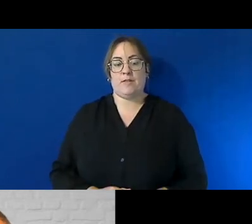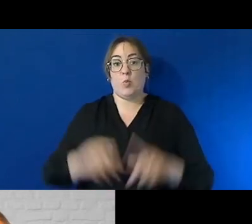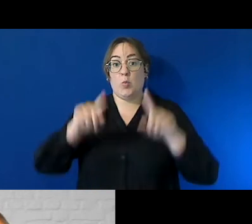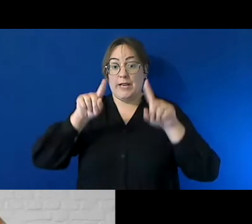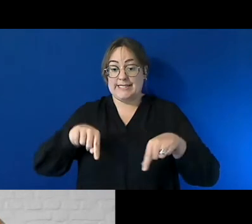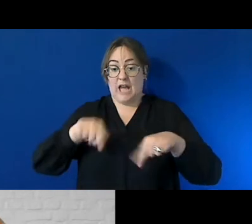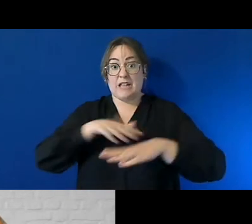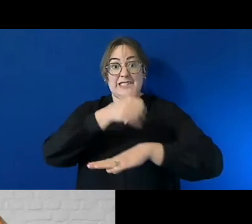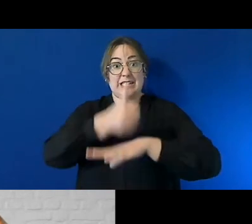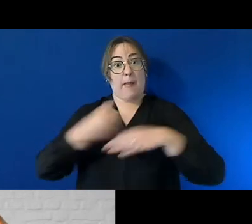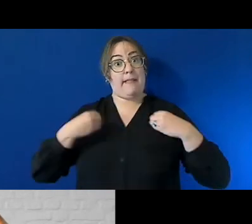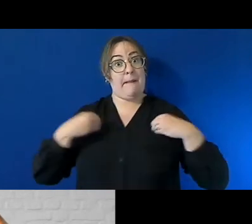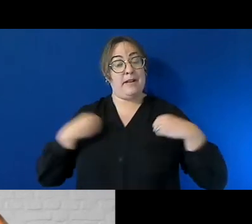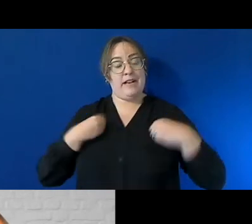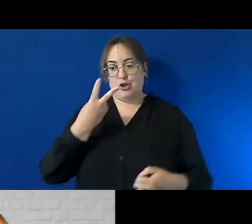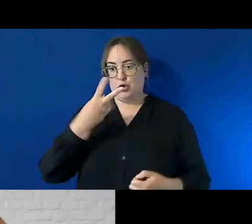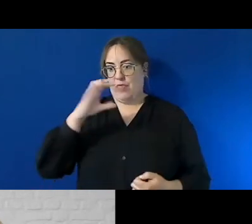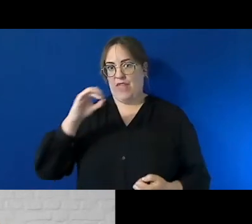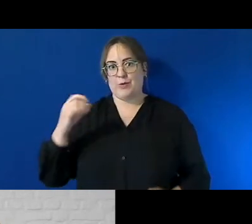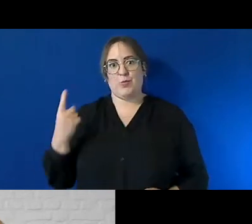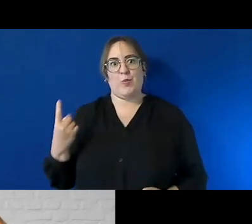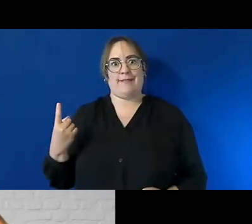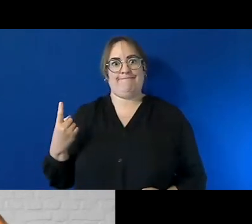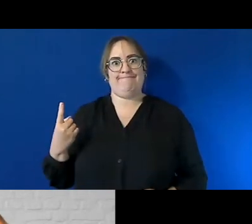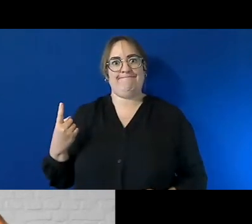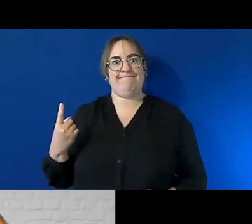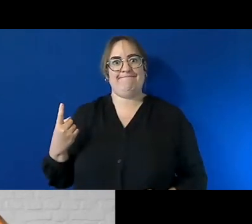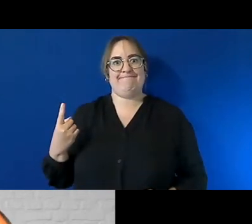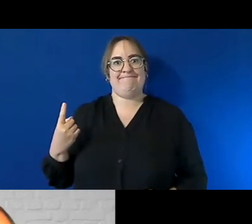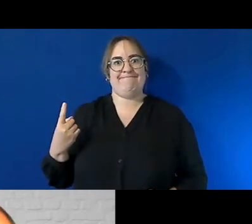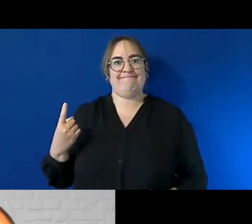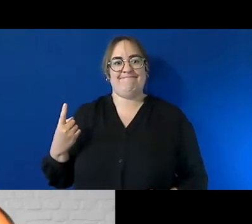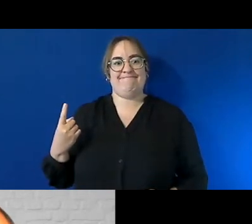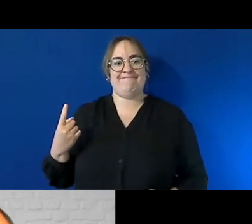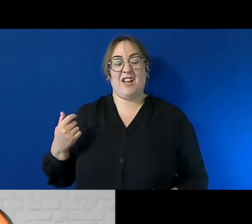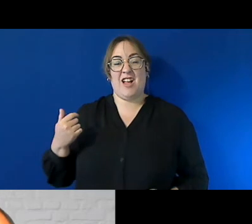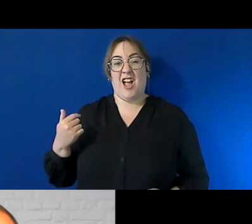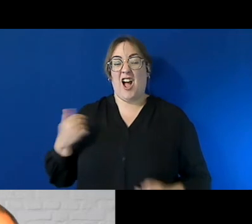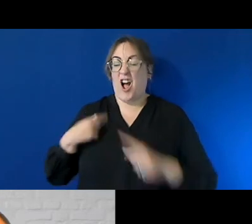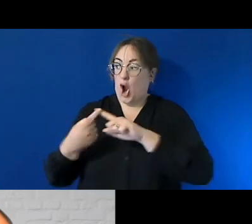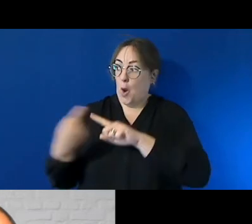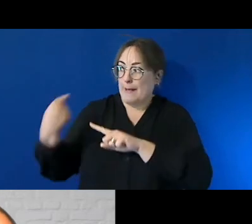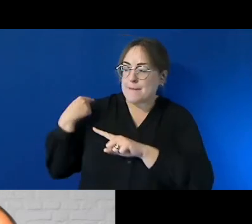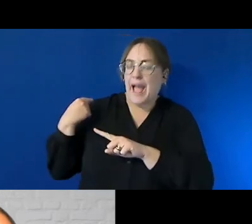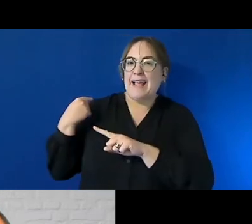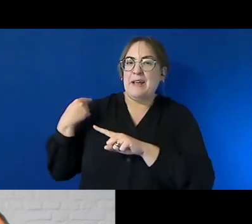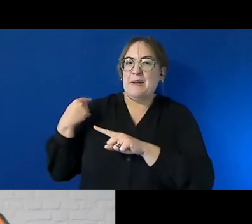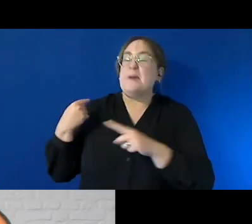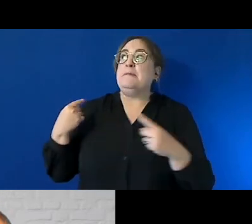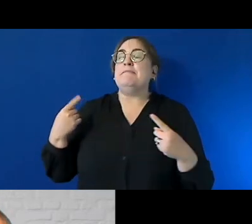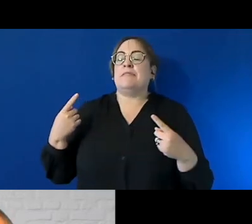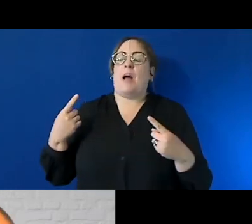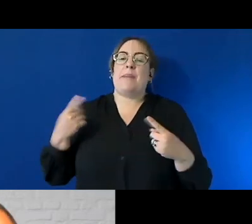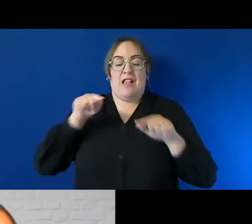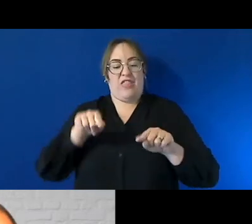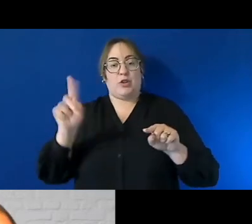2001 so um you know we i did really want me to go back i suppose that's that's that's pretty much who we